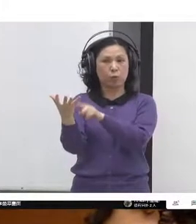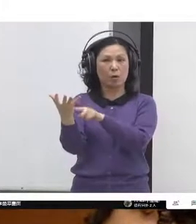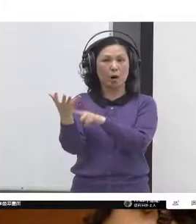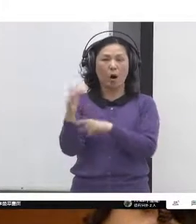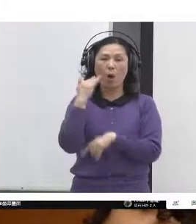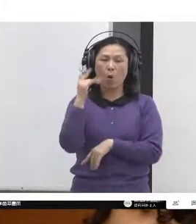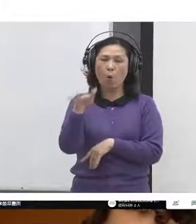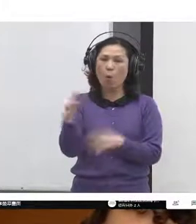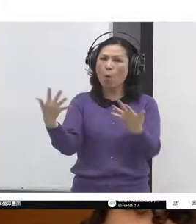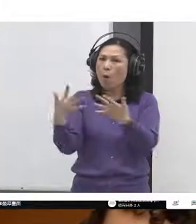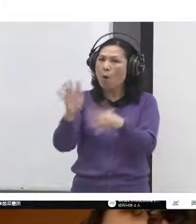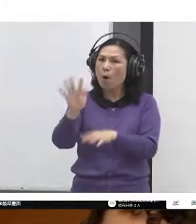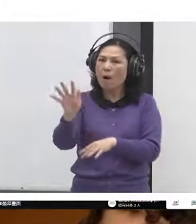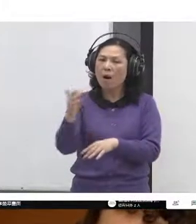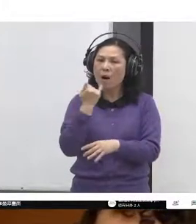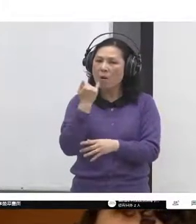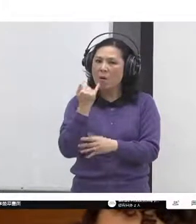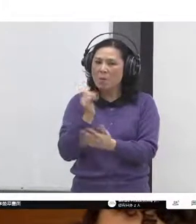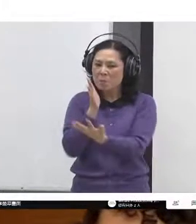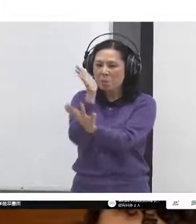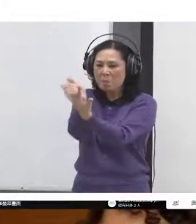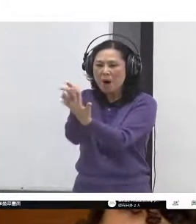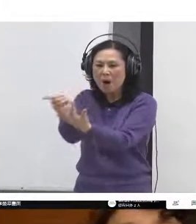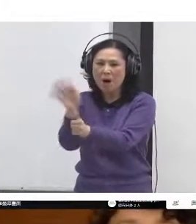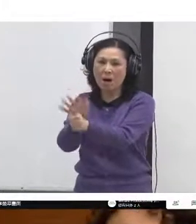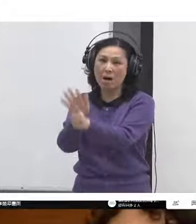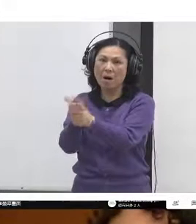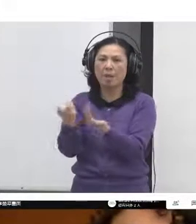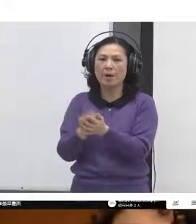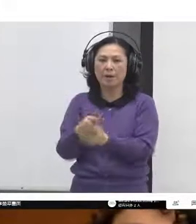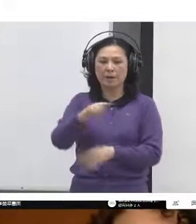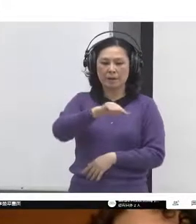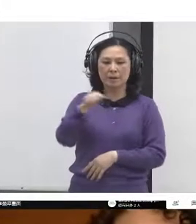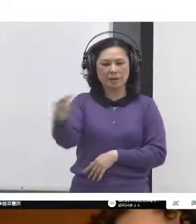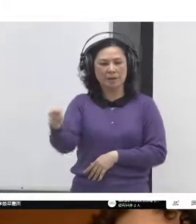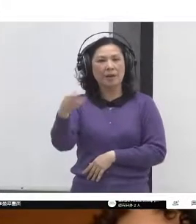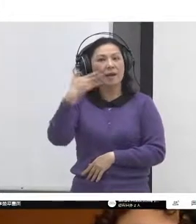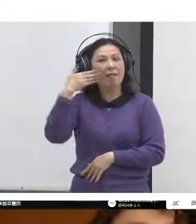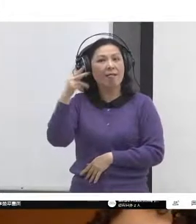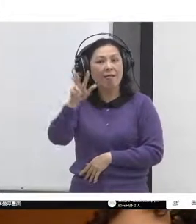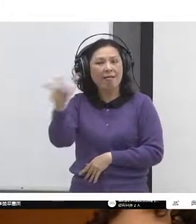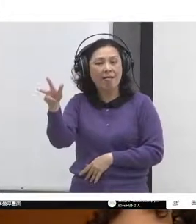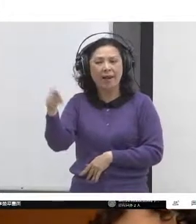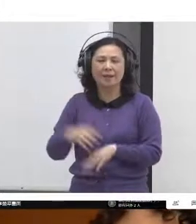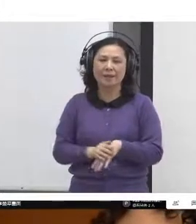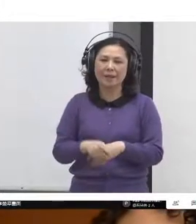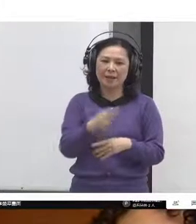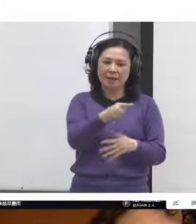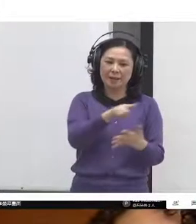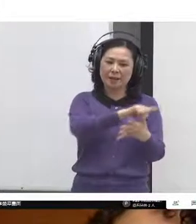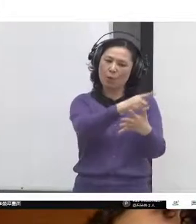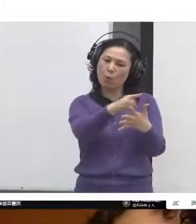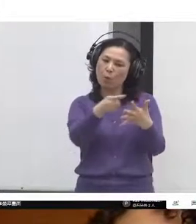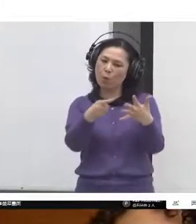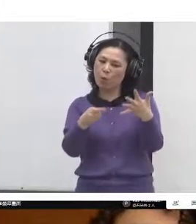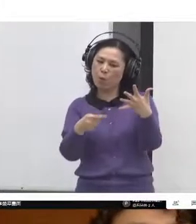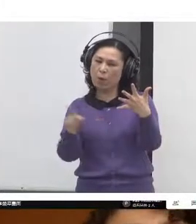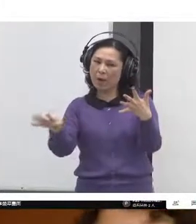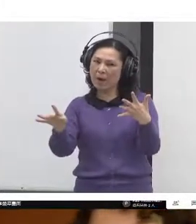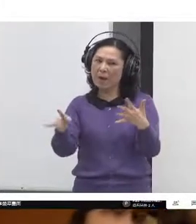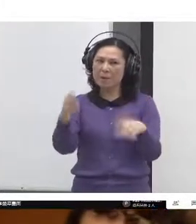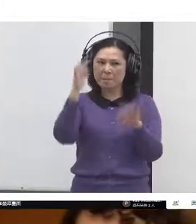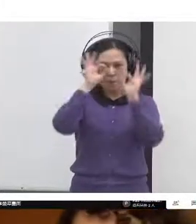blue zone, there's a process for reflecting what happened and making patches to the culture,